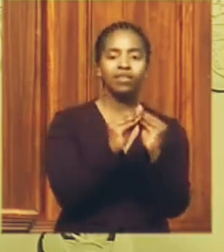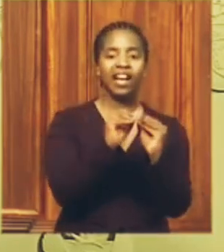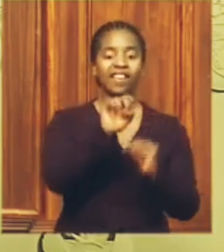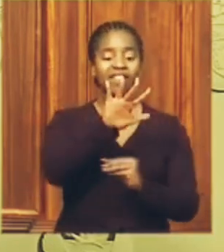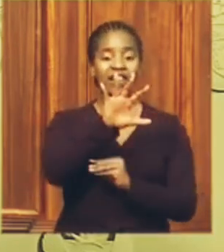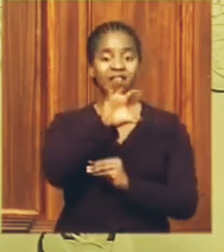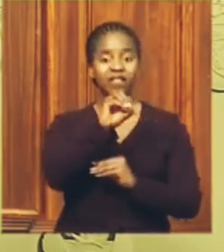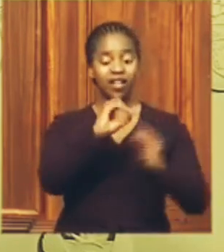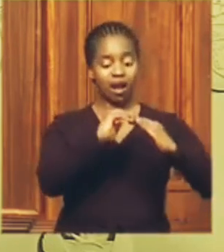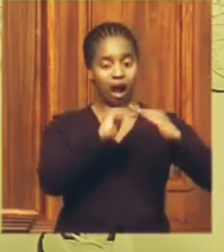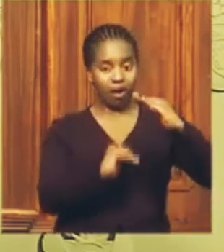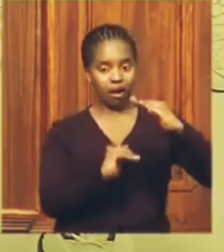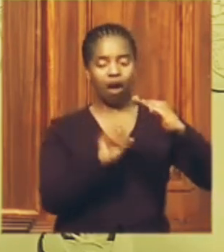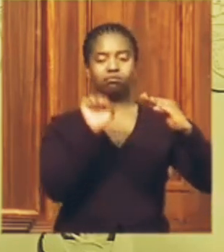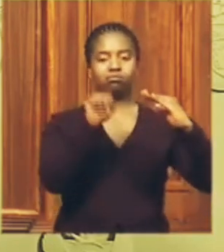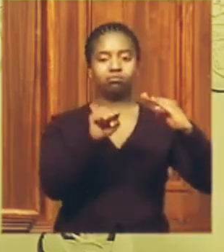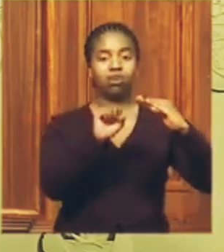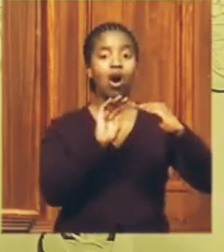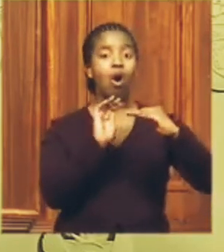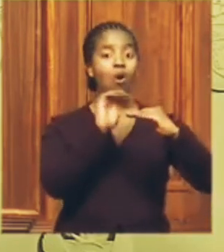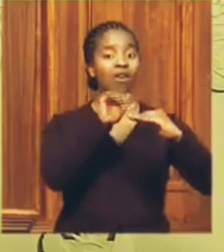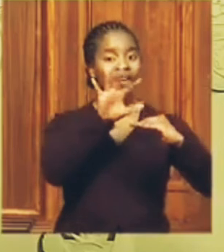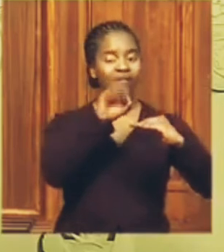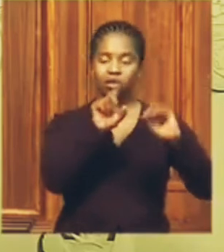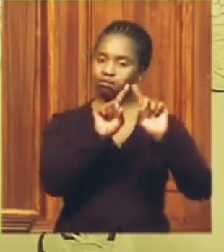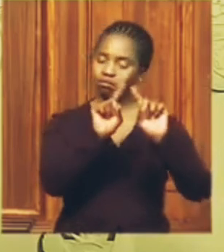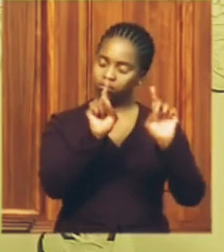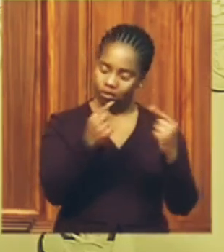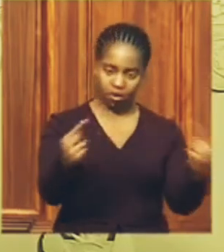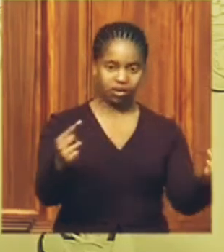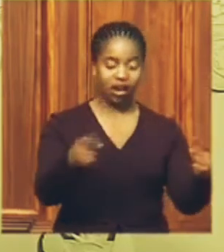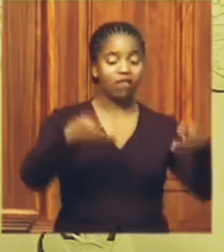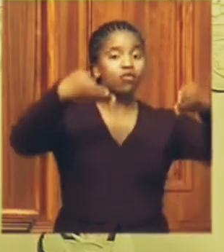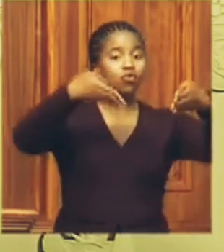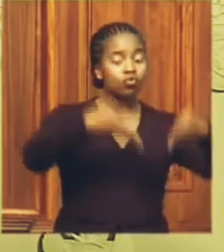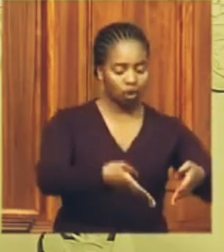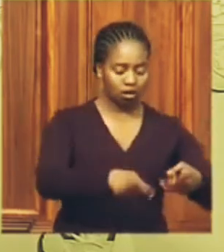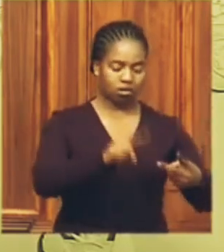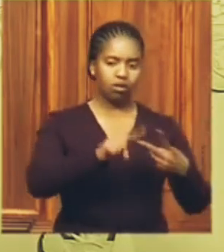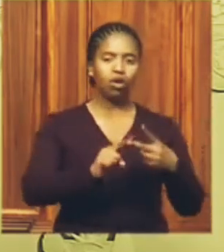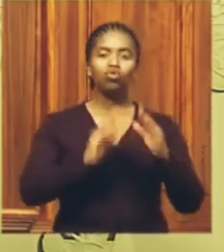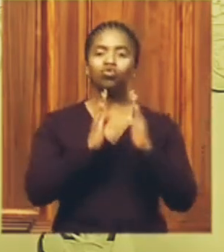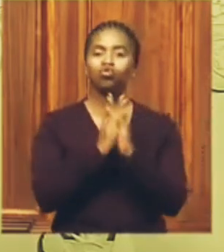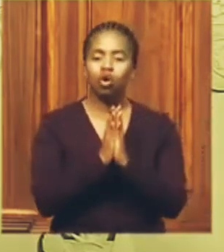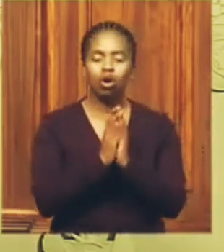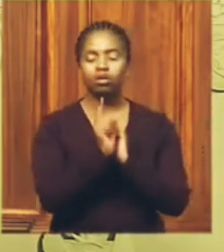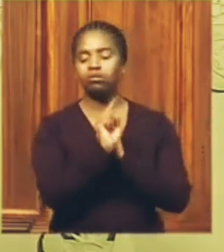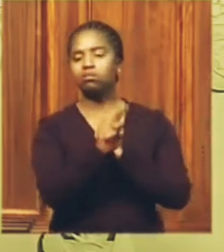Among others, this includes funerals and religious events.